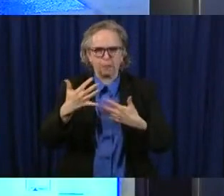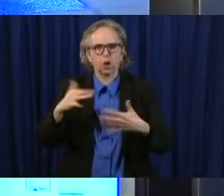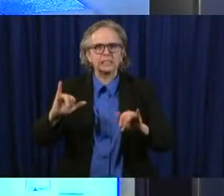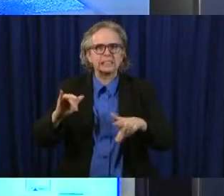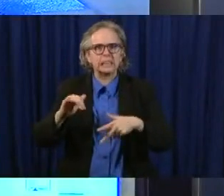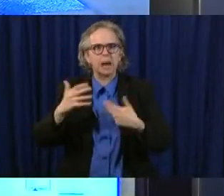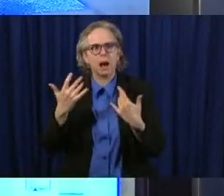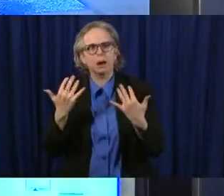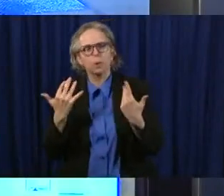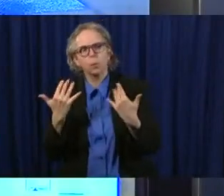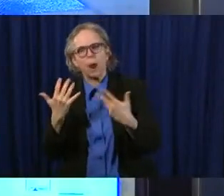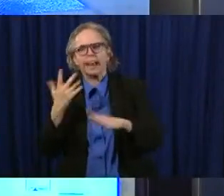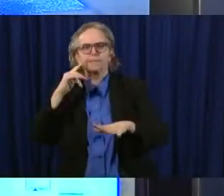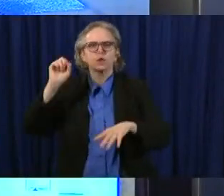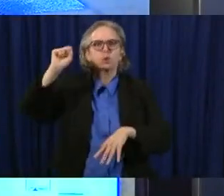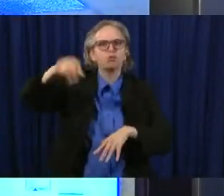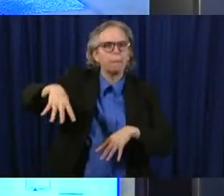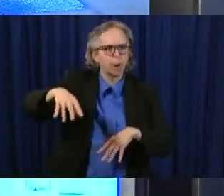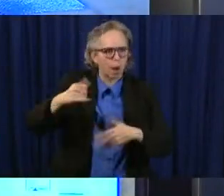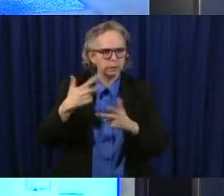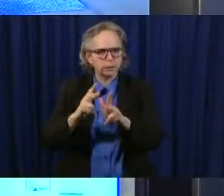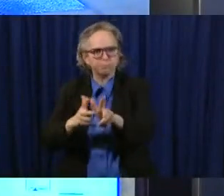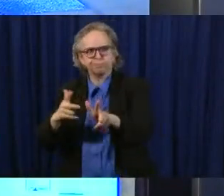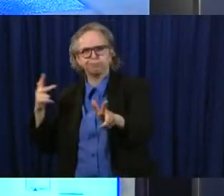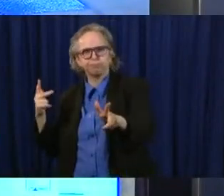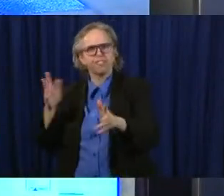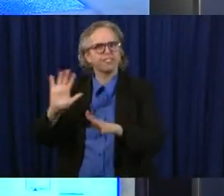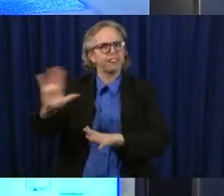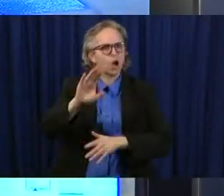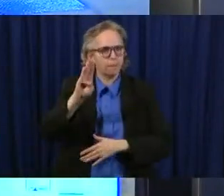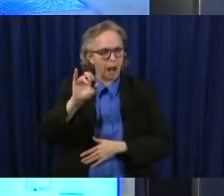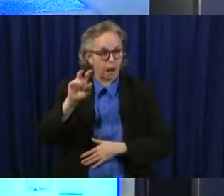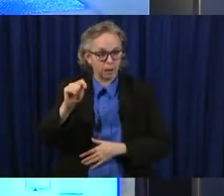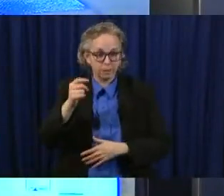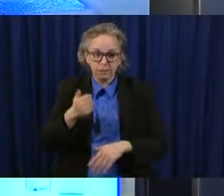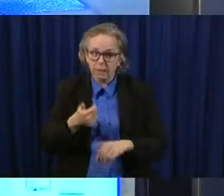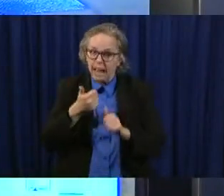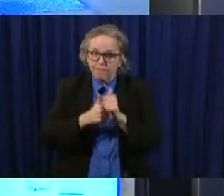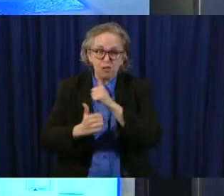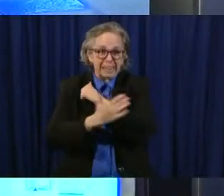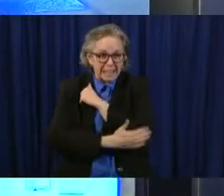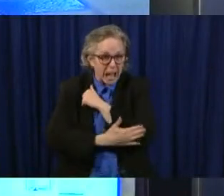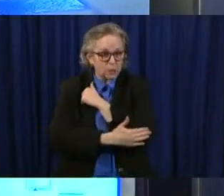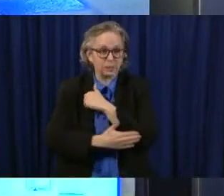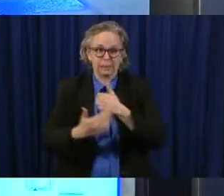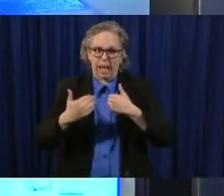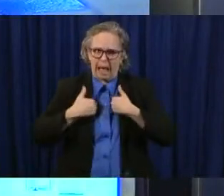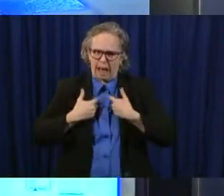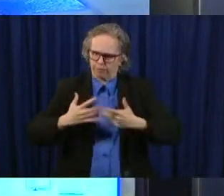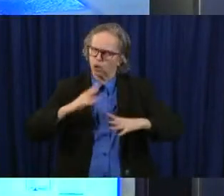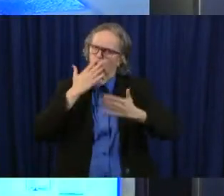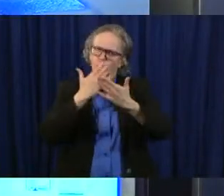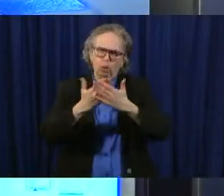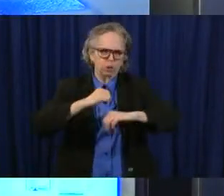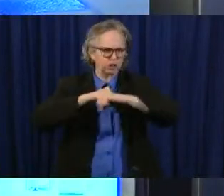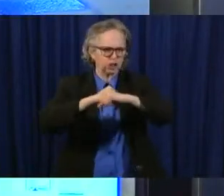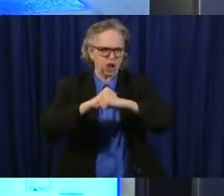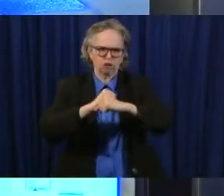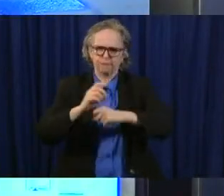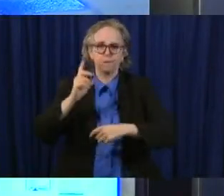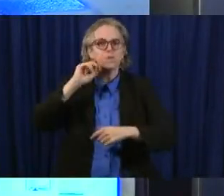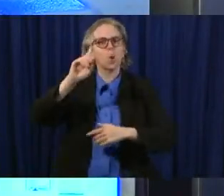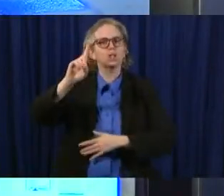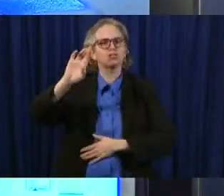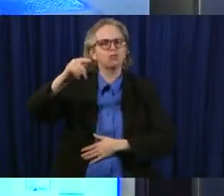at each county board of elections again all 88 counties have a secure drop box available so that ohioans that have waited that still have their ballot if your